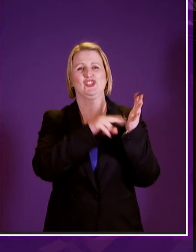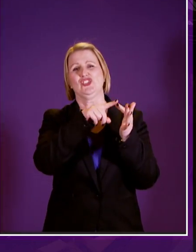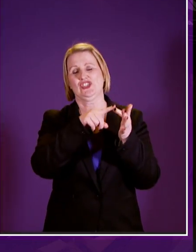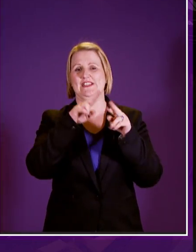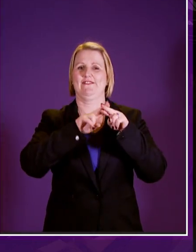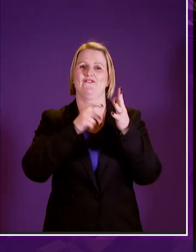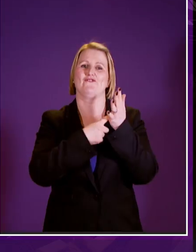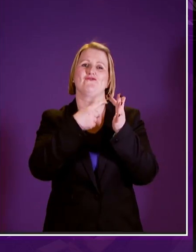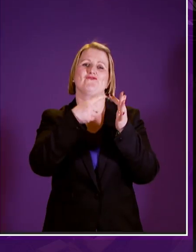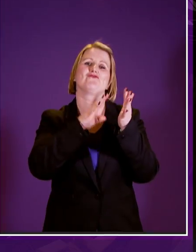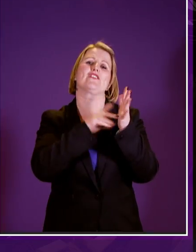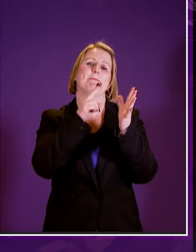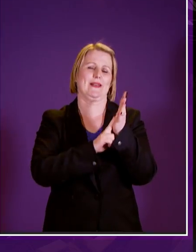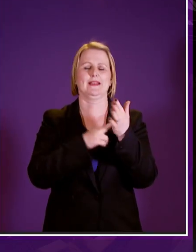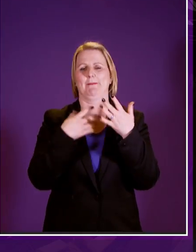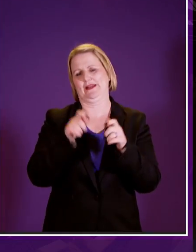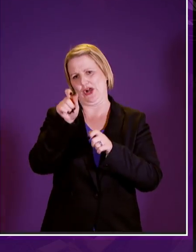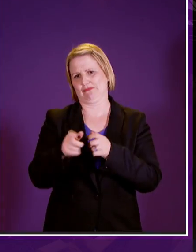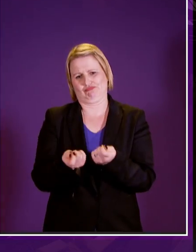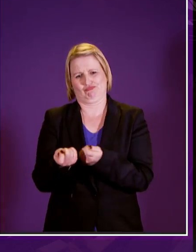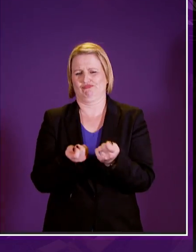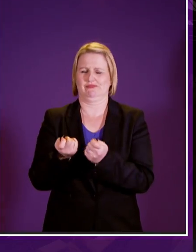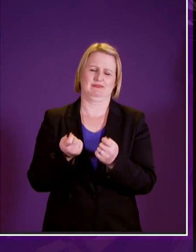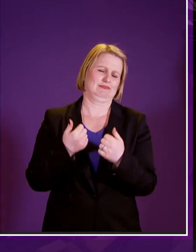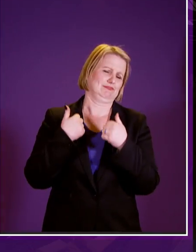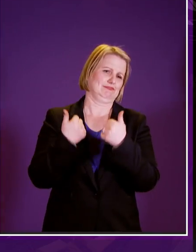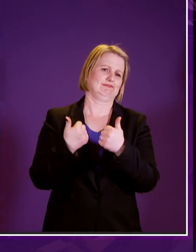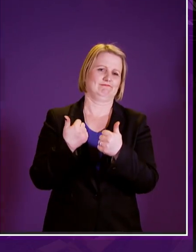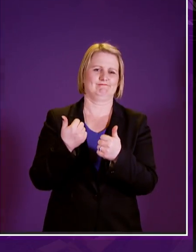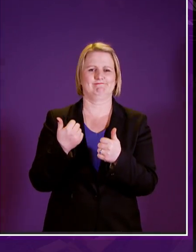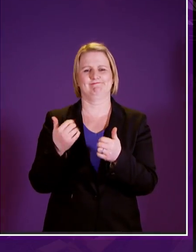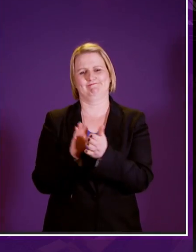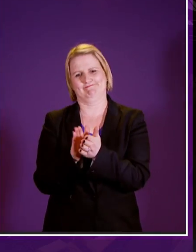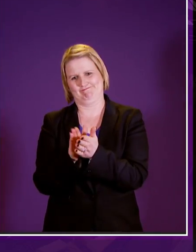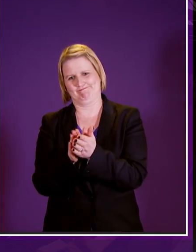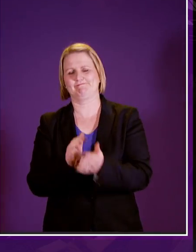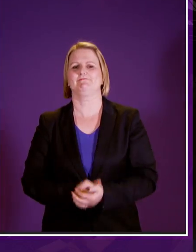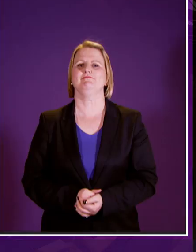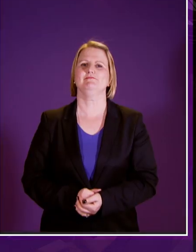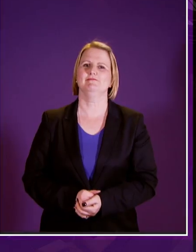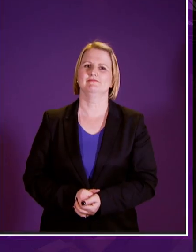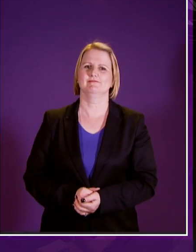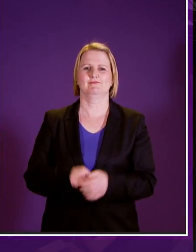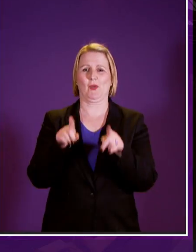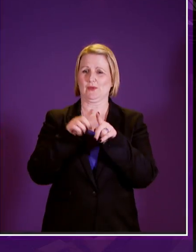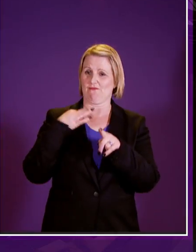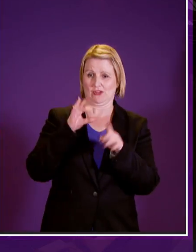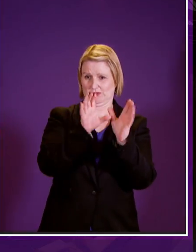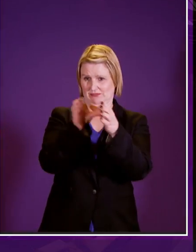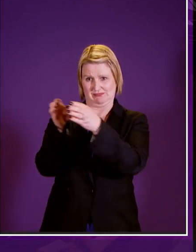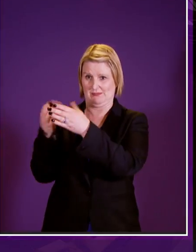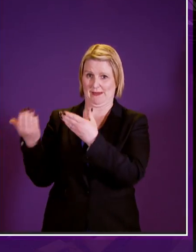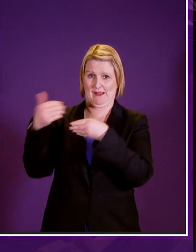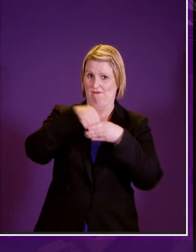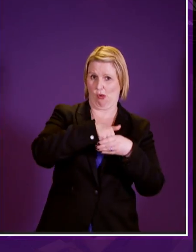stewardship through this process has been absolutely remarkable and outstanding i'd also like to thank all the third sector organizations who've been